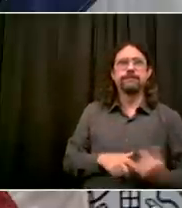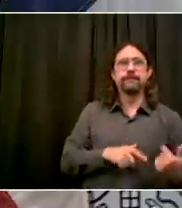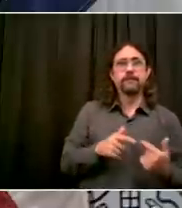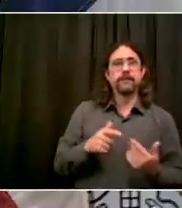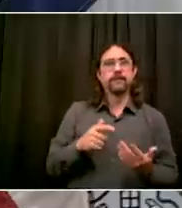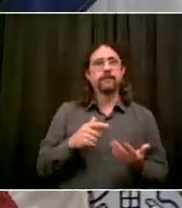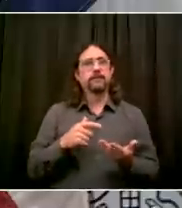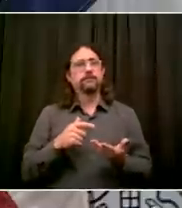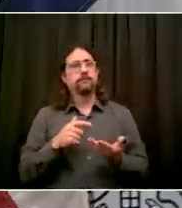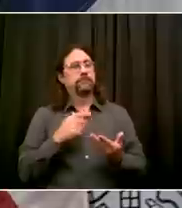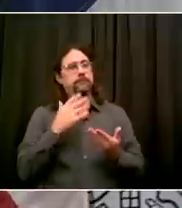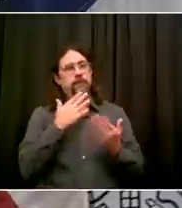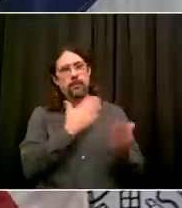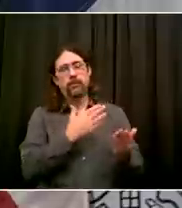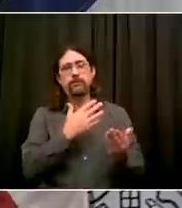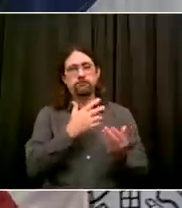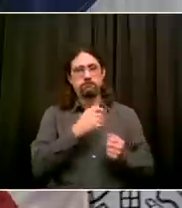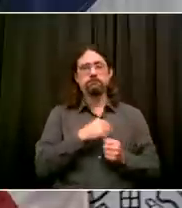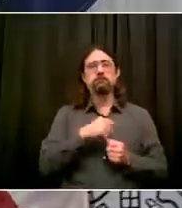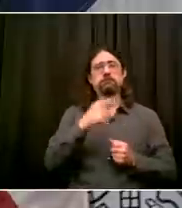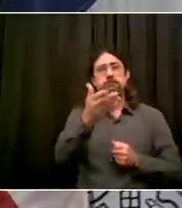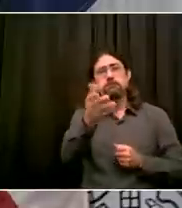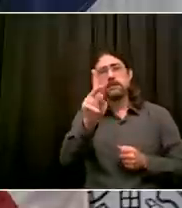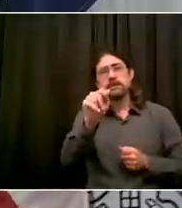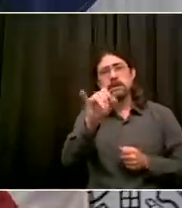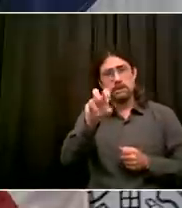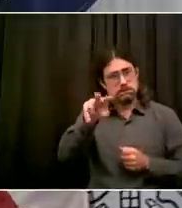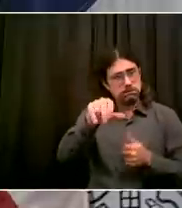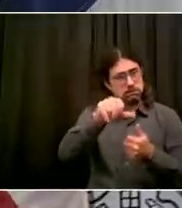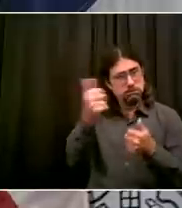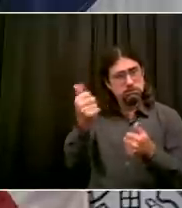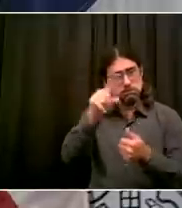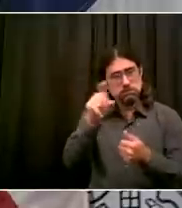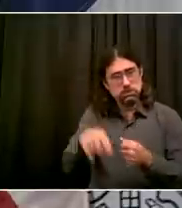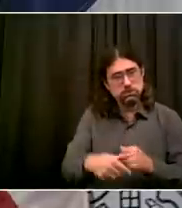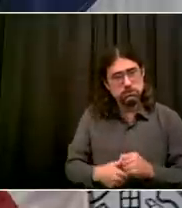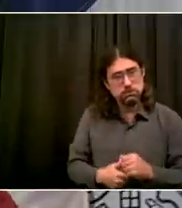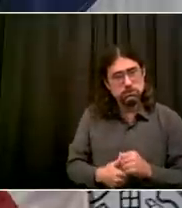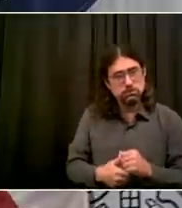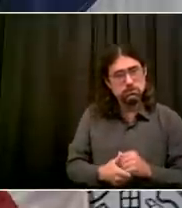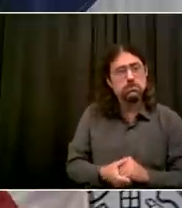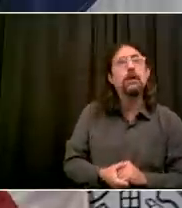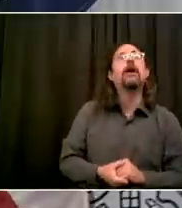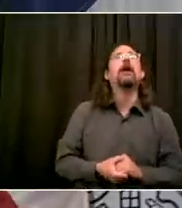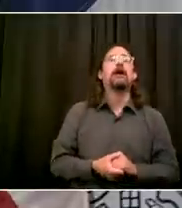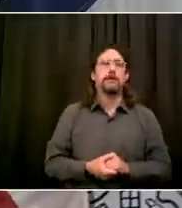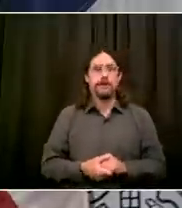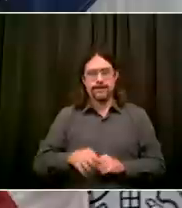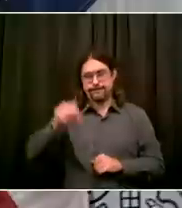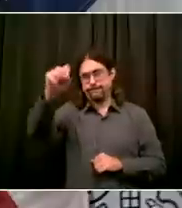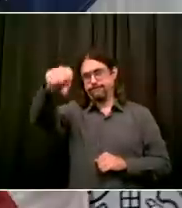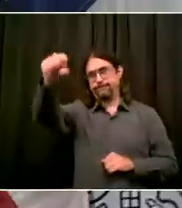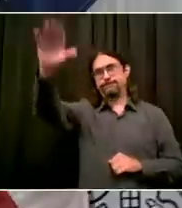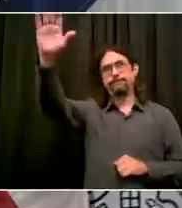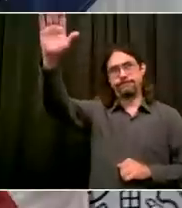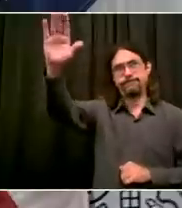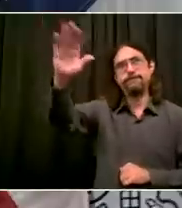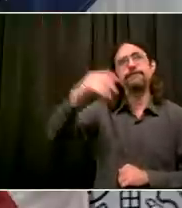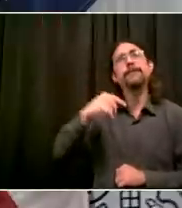about mask compliance in neighborhoods, particularly the nine higher zips. How do you guys